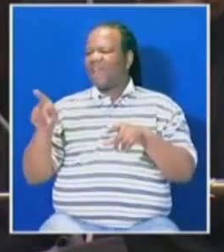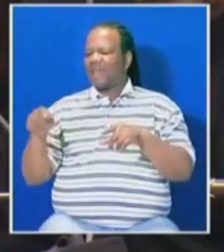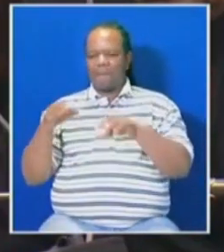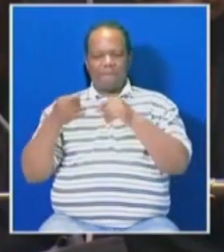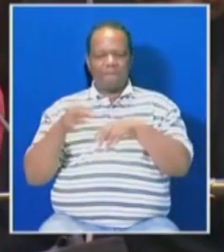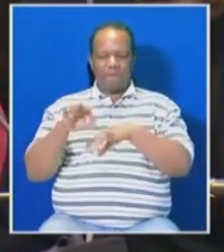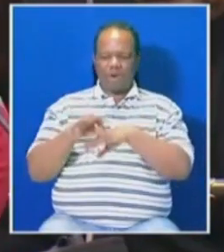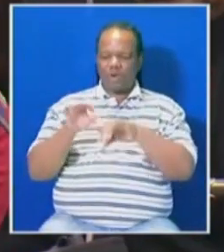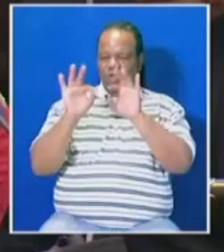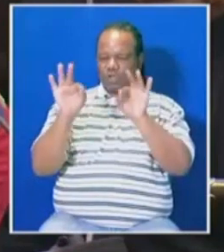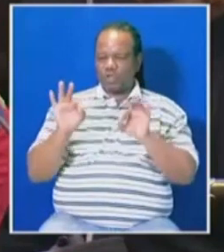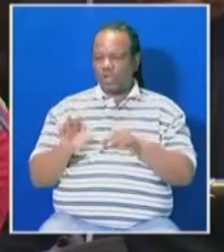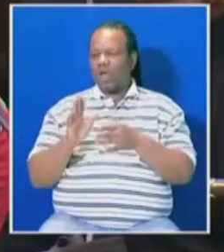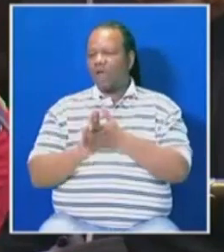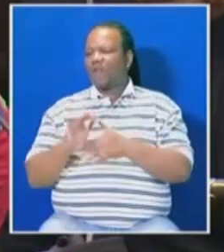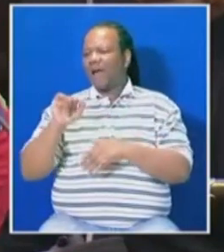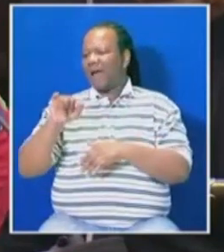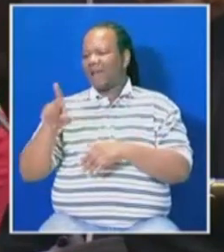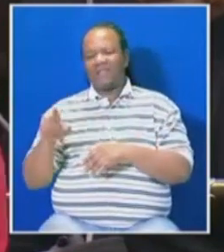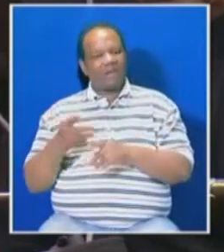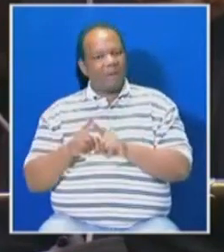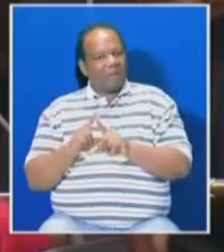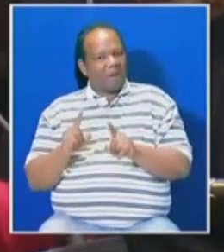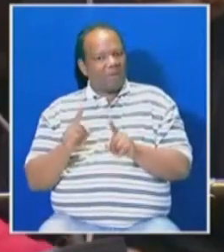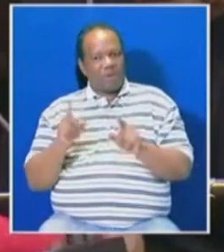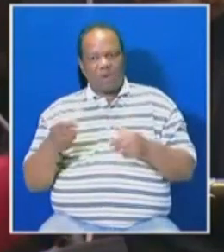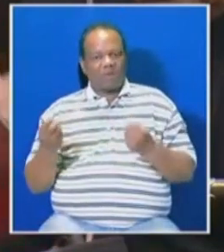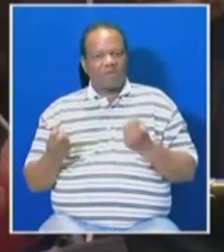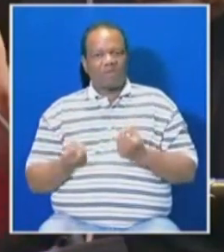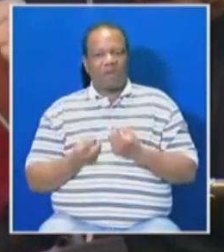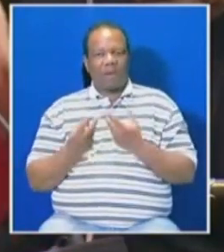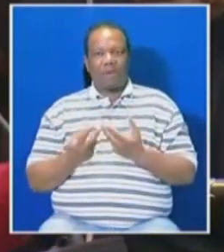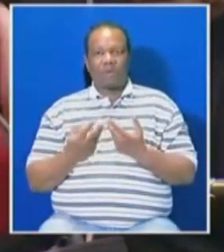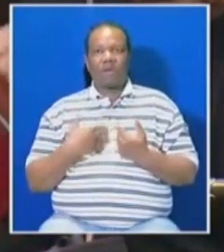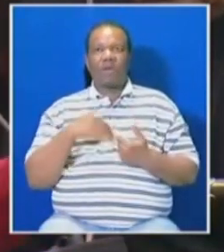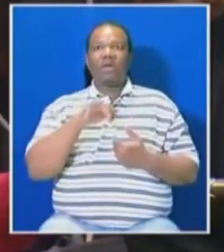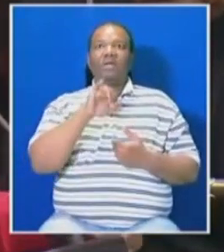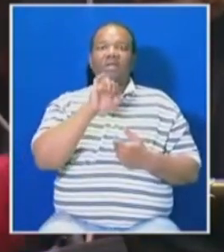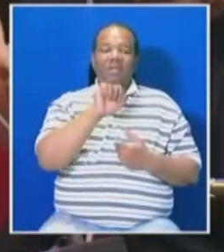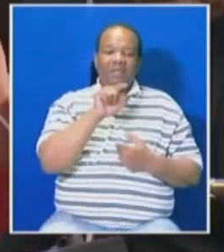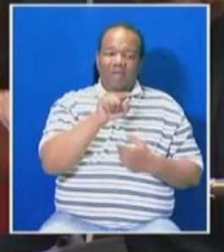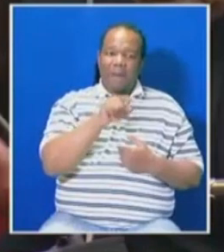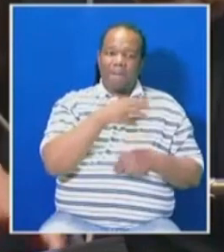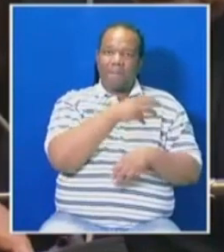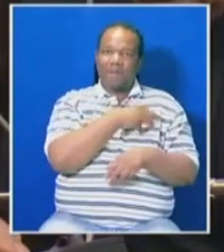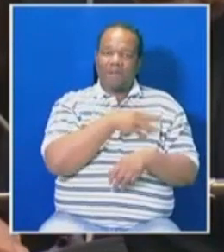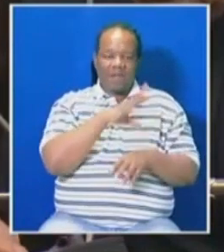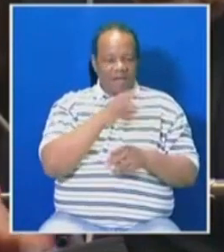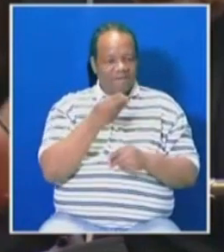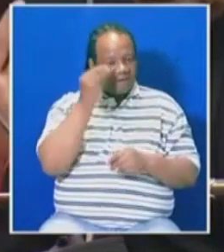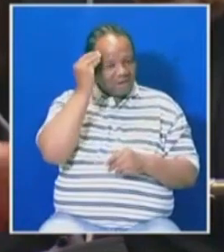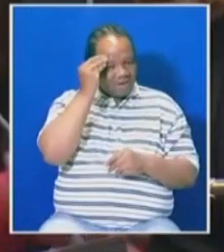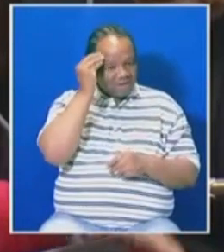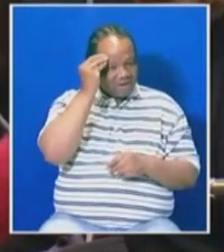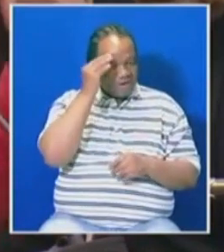irregularities. Such is not a surprise to such because Minister who declare no business interest or additional income display